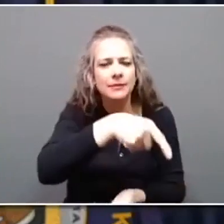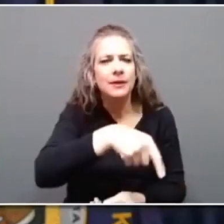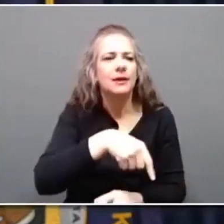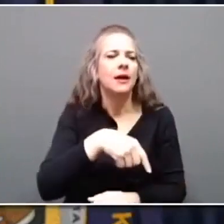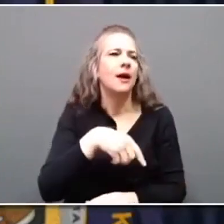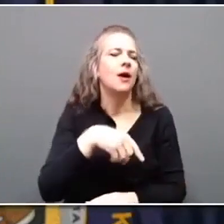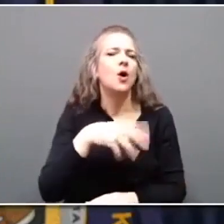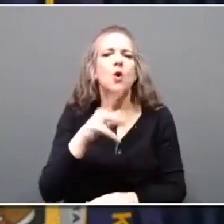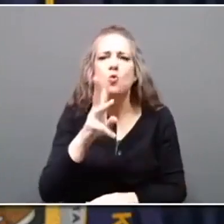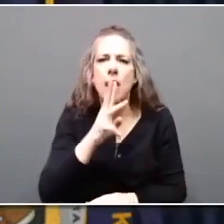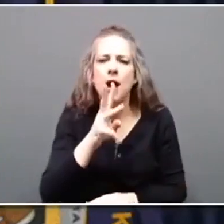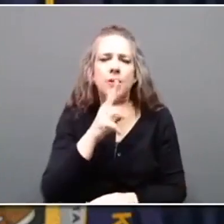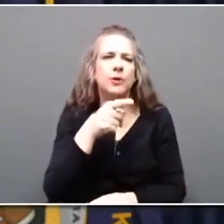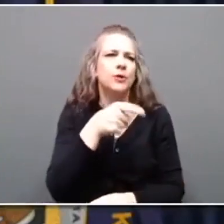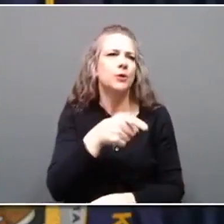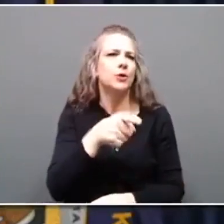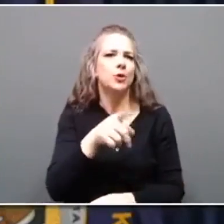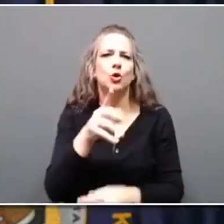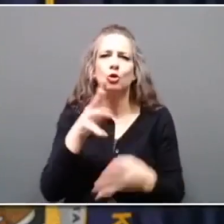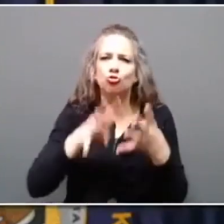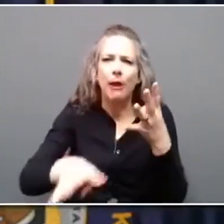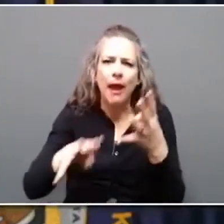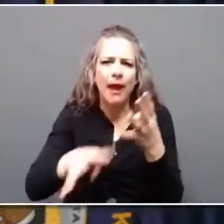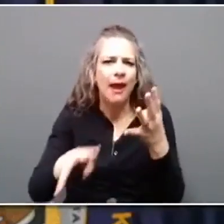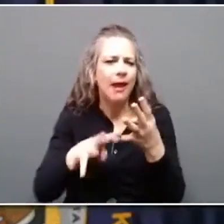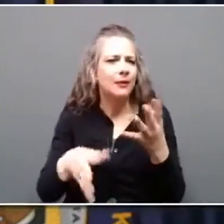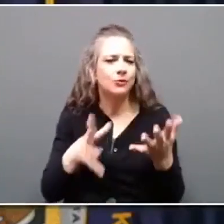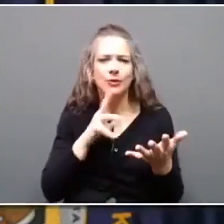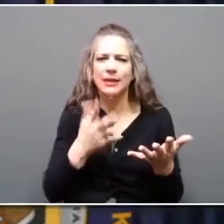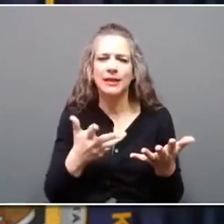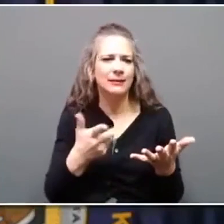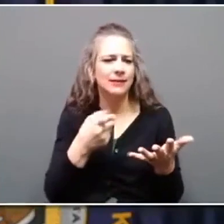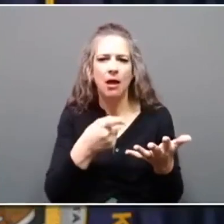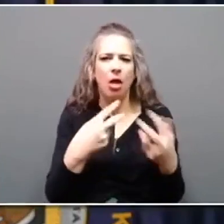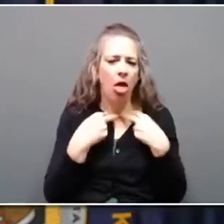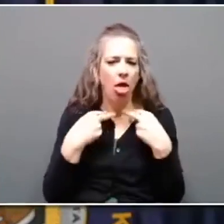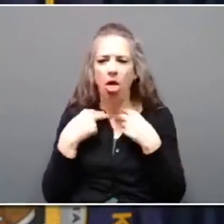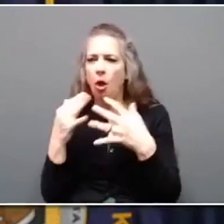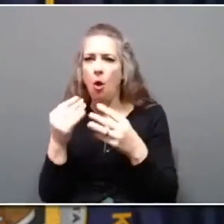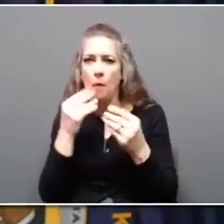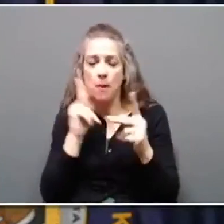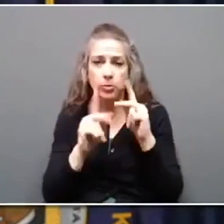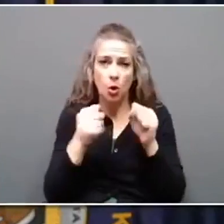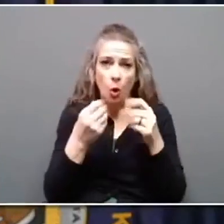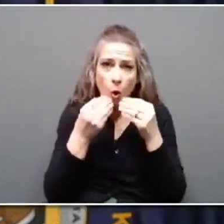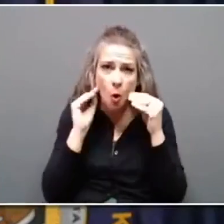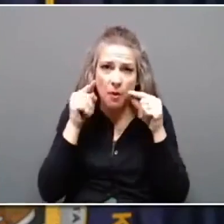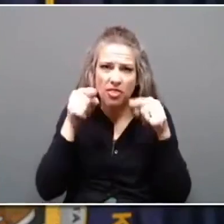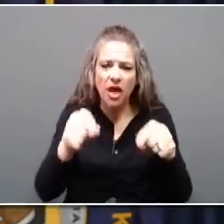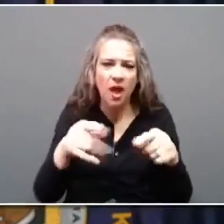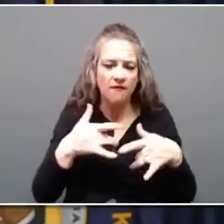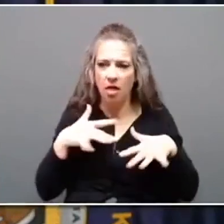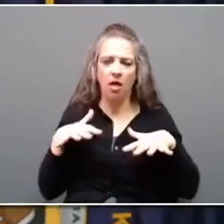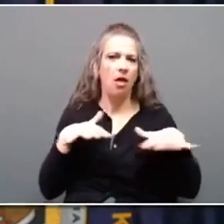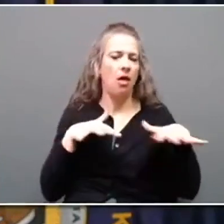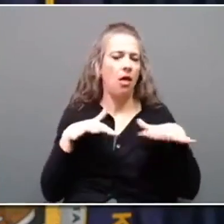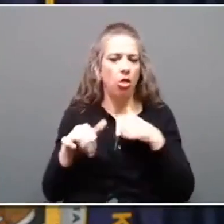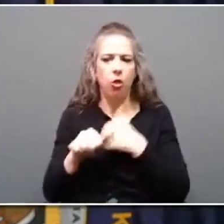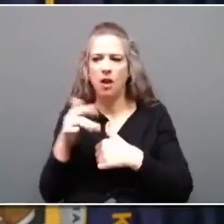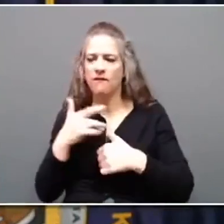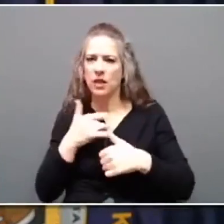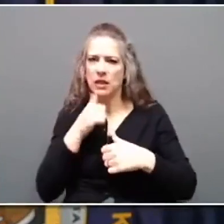that was really threatening these homes, the folks that live here, it's going to make such a big difference